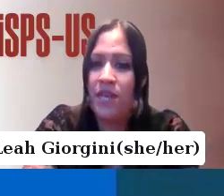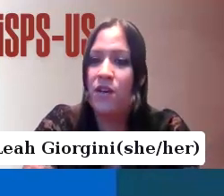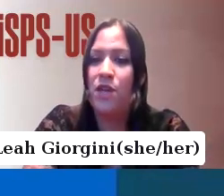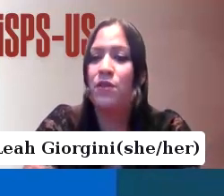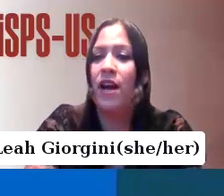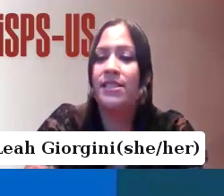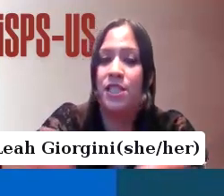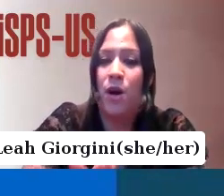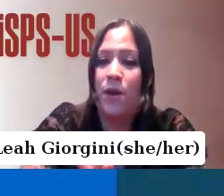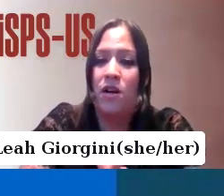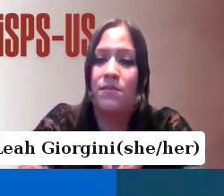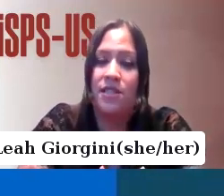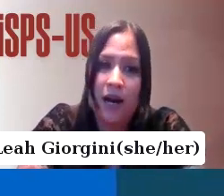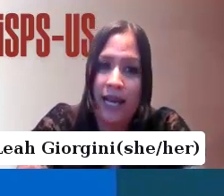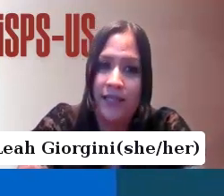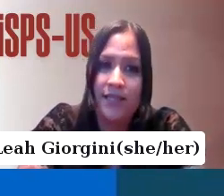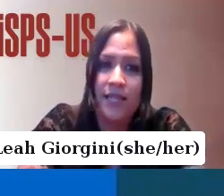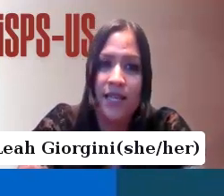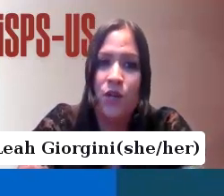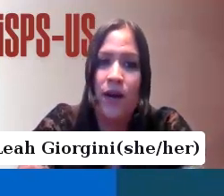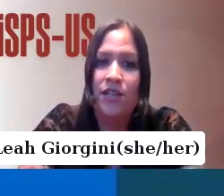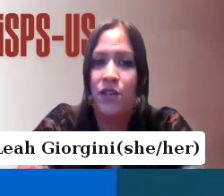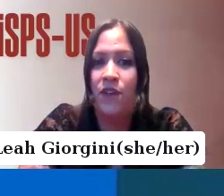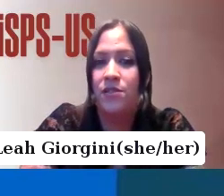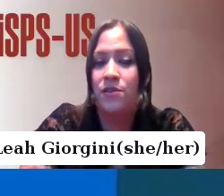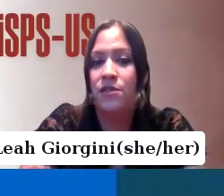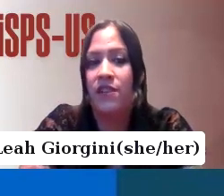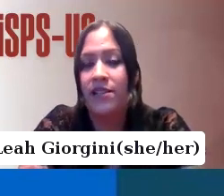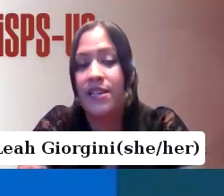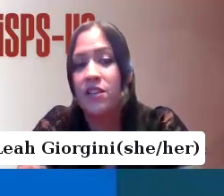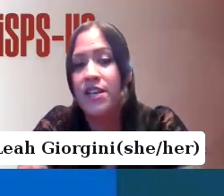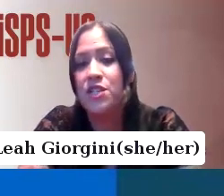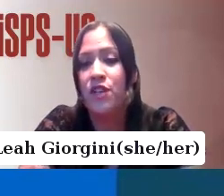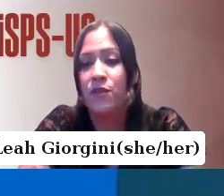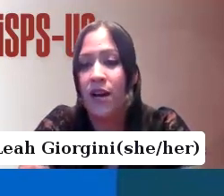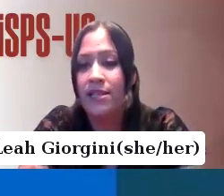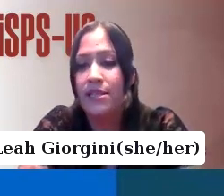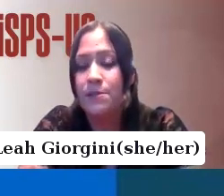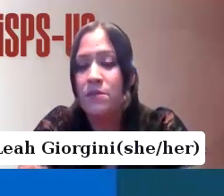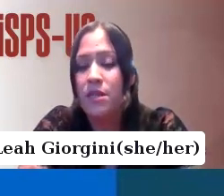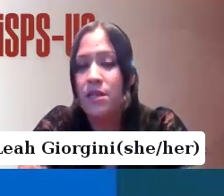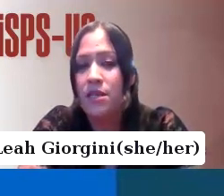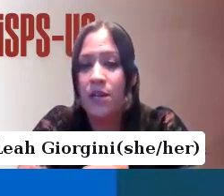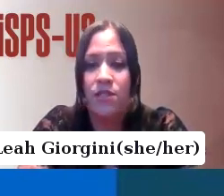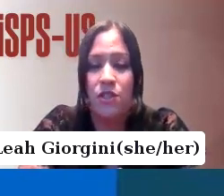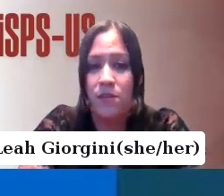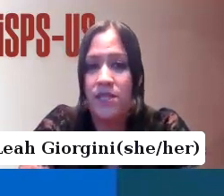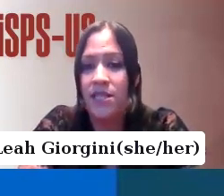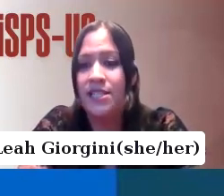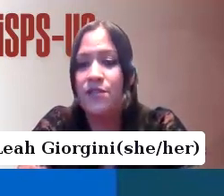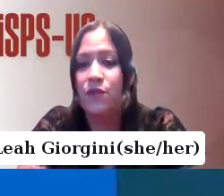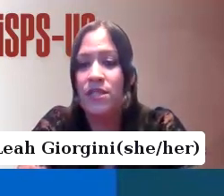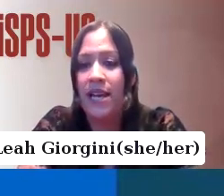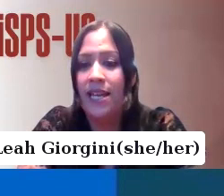So when we think of human rights, this is probably what comes to mind. It's the UN Universal Declaration of Human Rights. It was